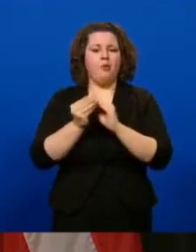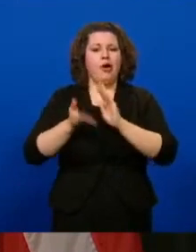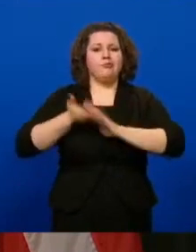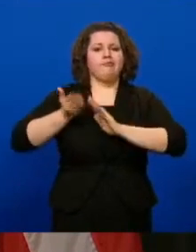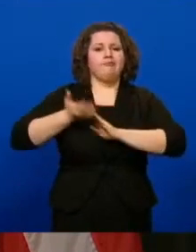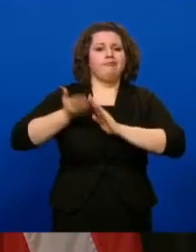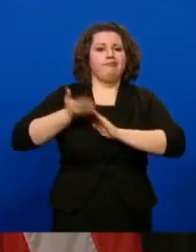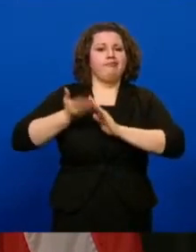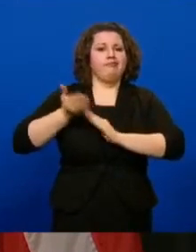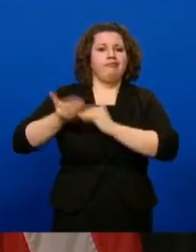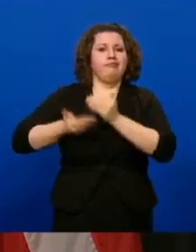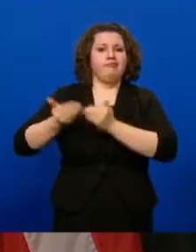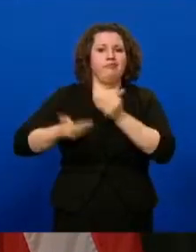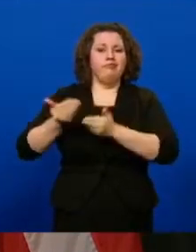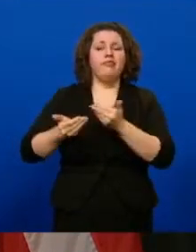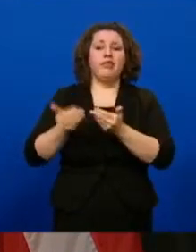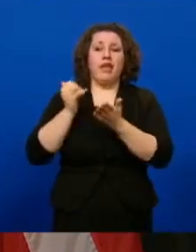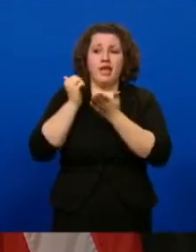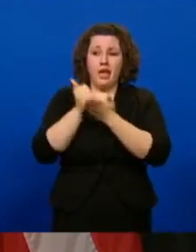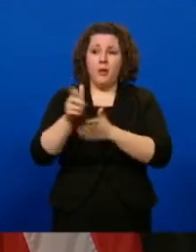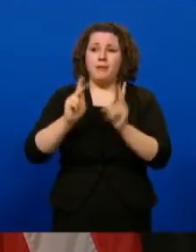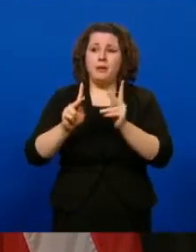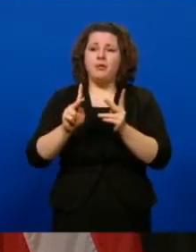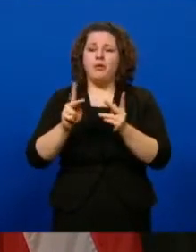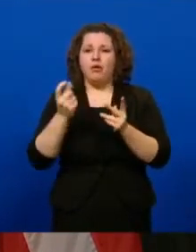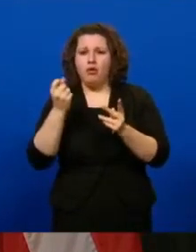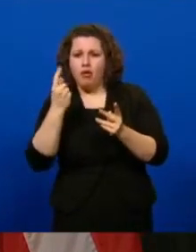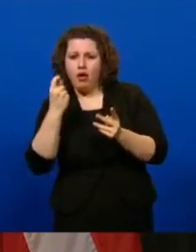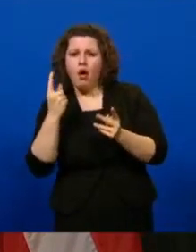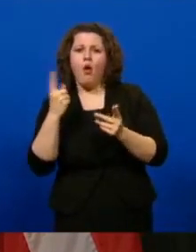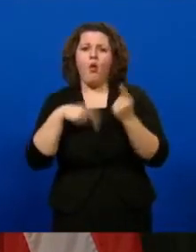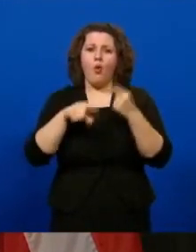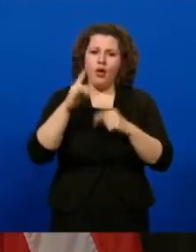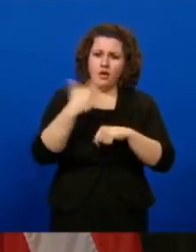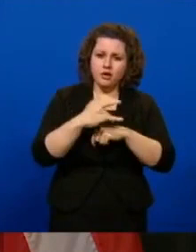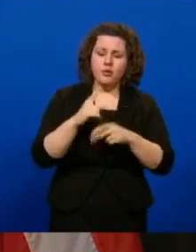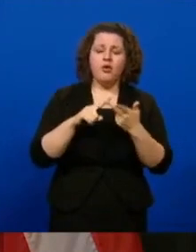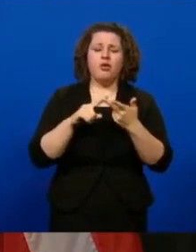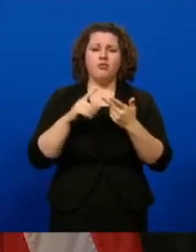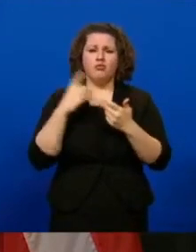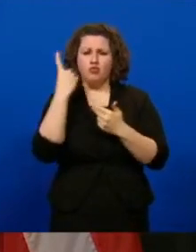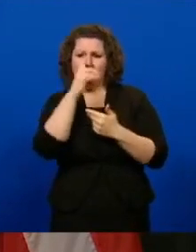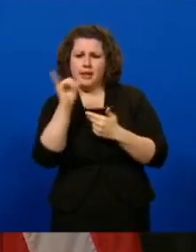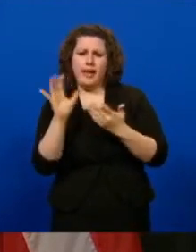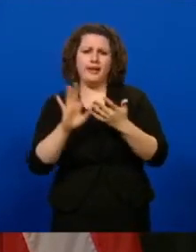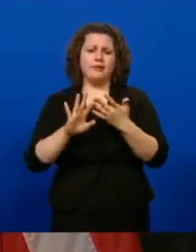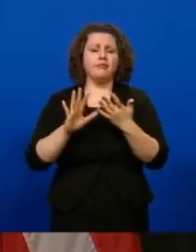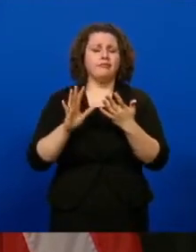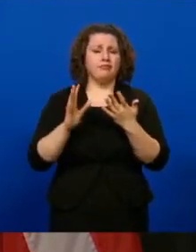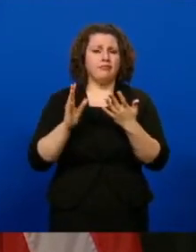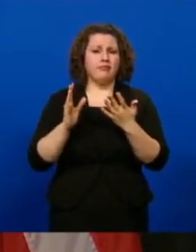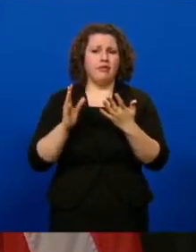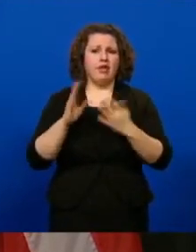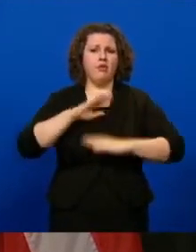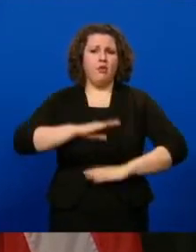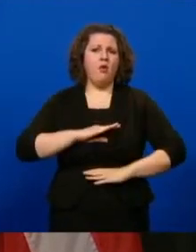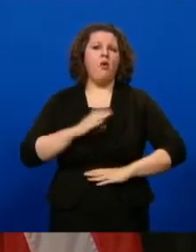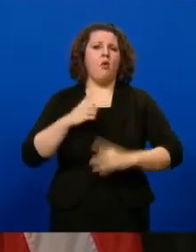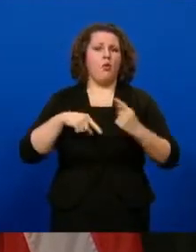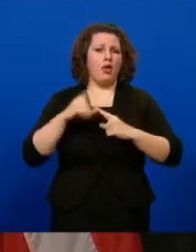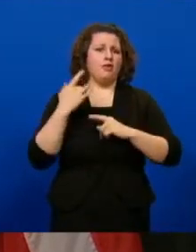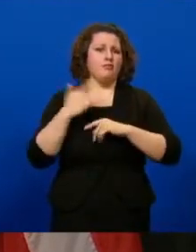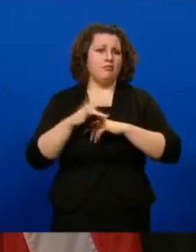Iowans understand when they will be eligible, what that process looks like, and give them some assurity of when they'll be eligible